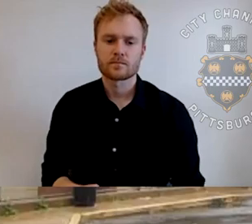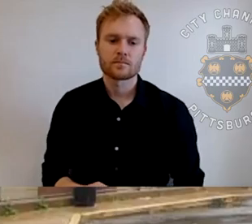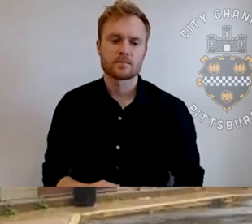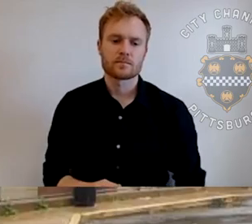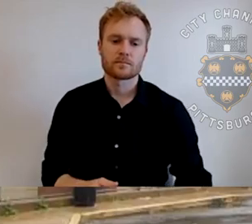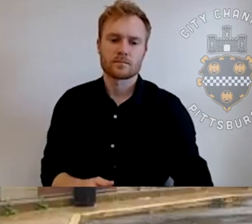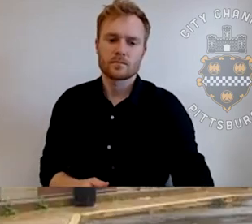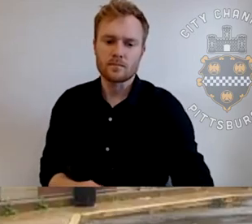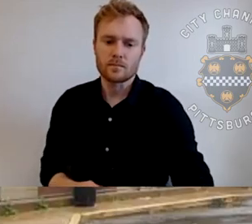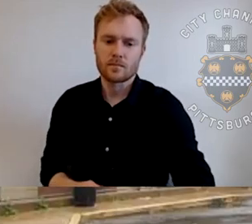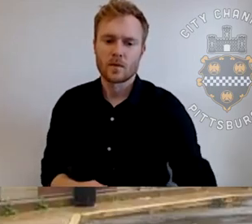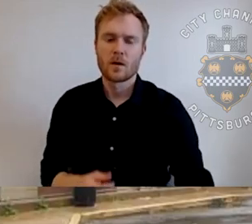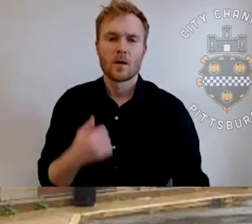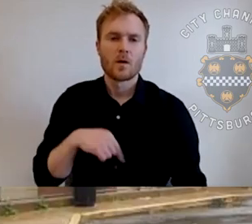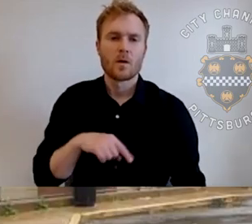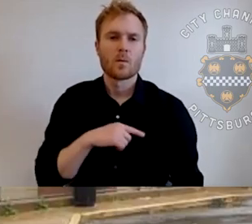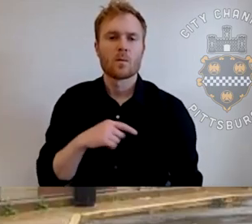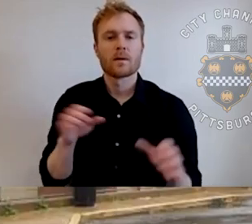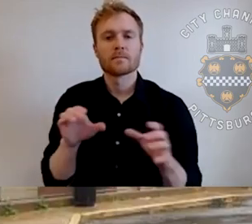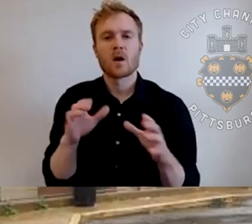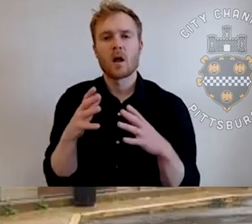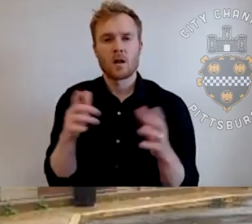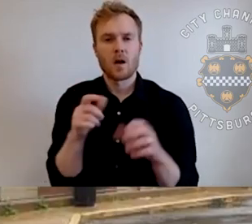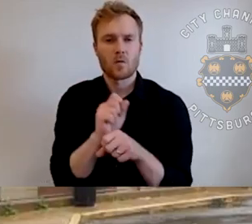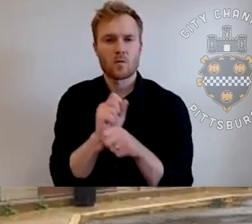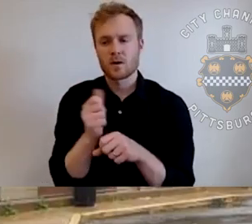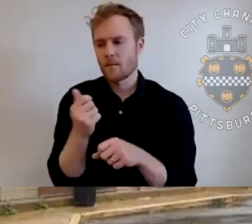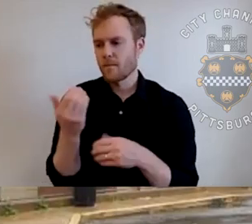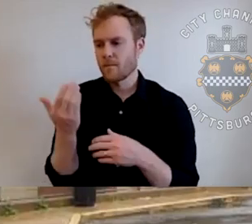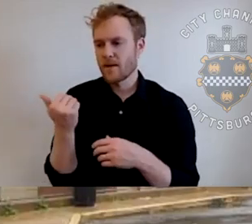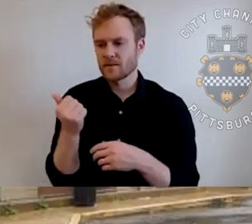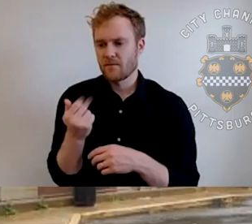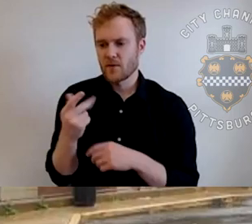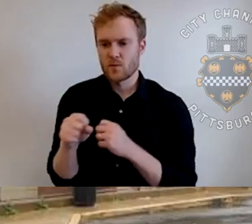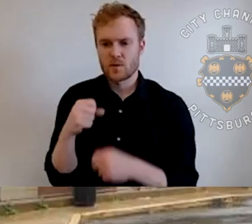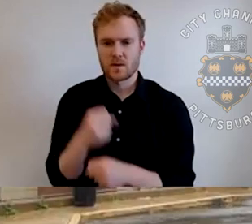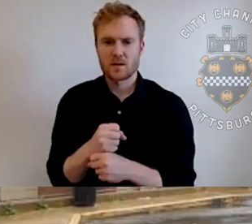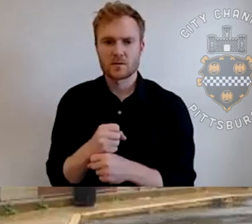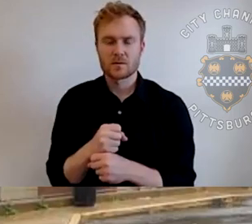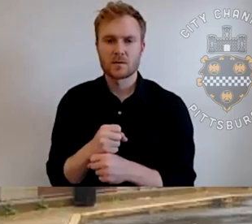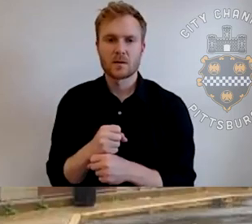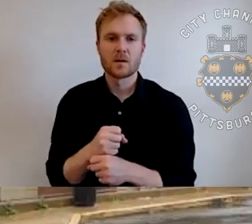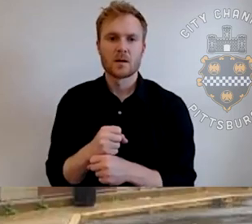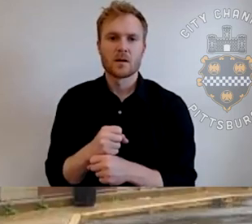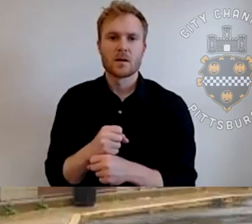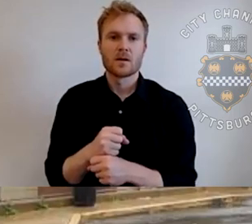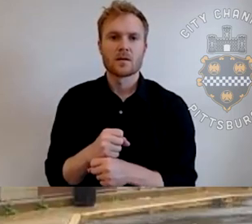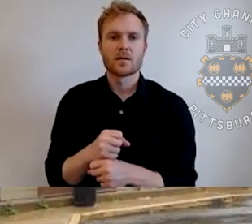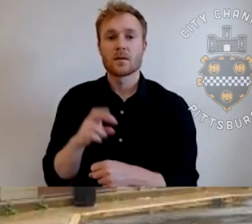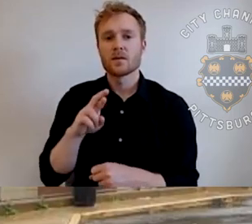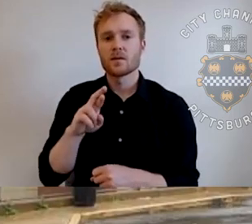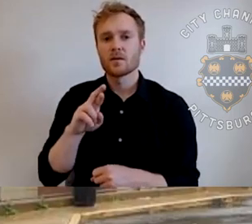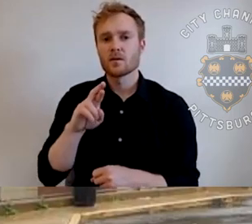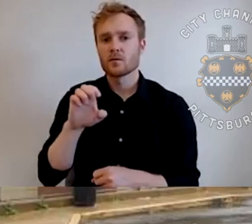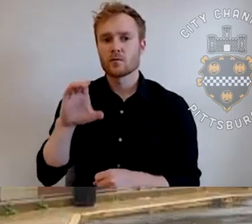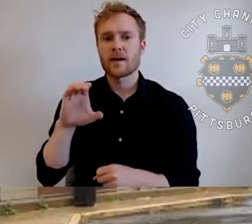performed a lot of work recently in the last couple of last couple of years at the, um, what's known as the McGee rec center and the Greenfield healthy active